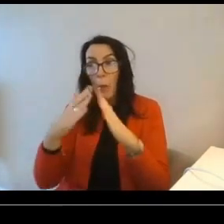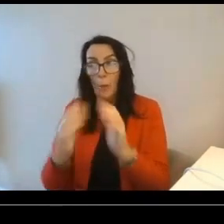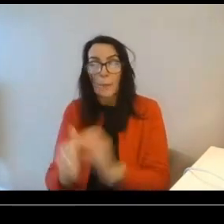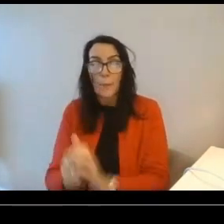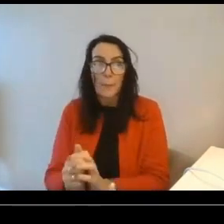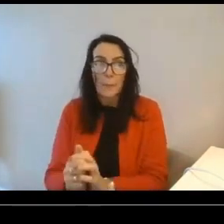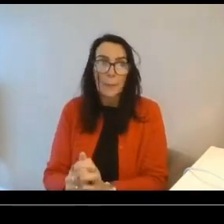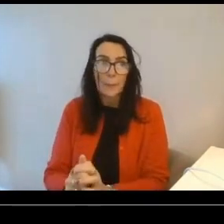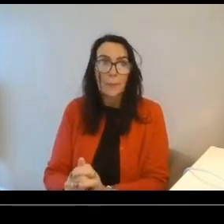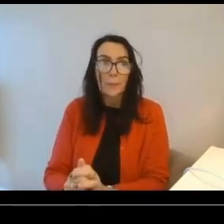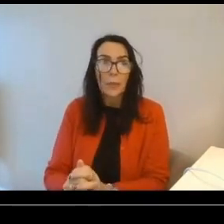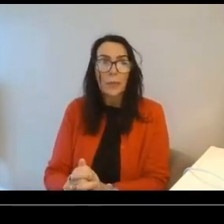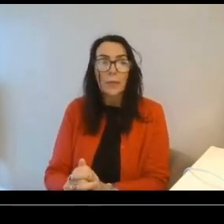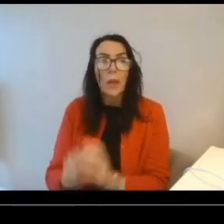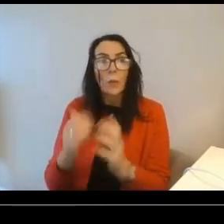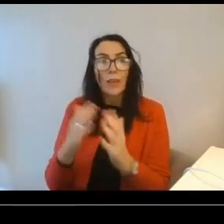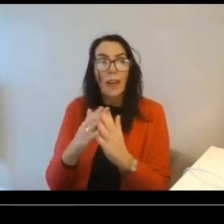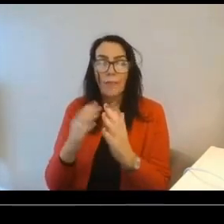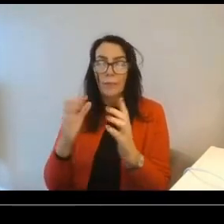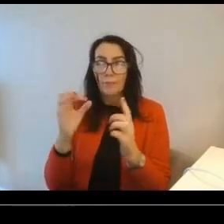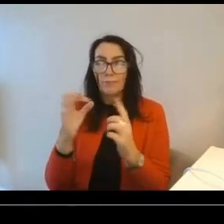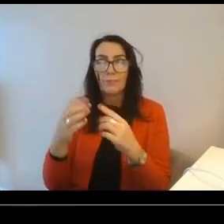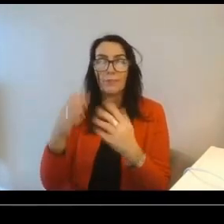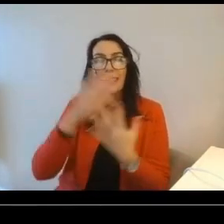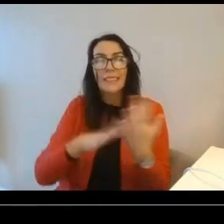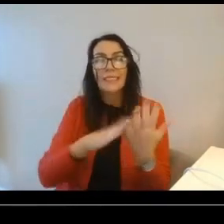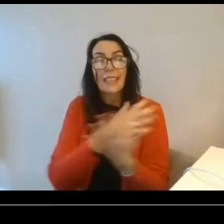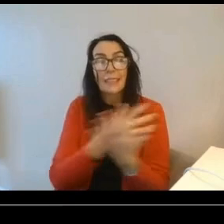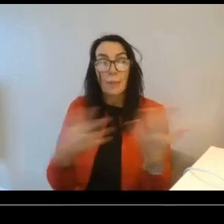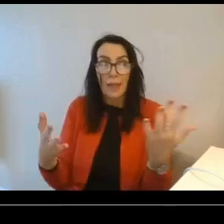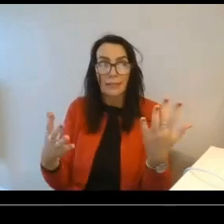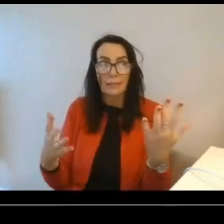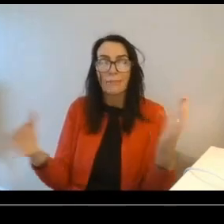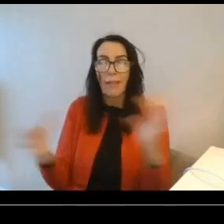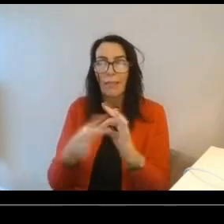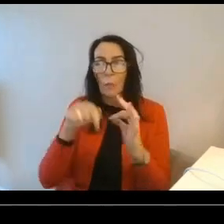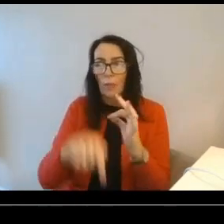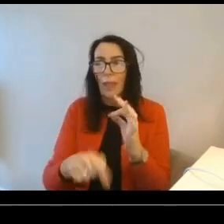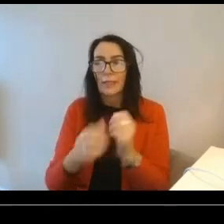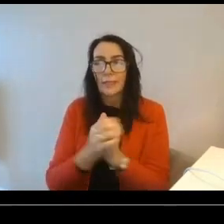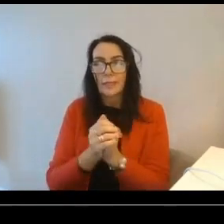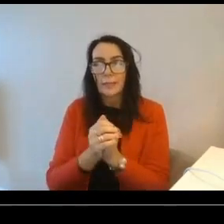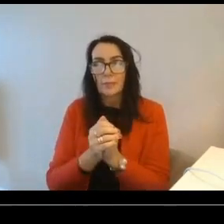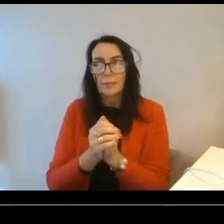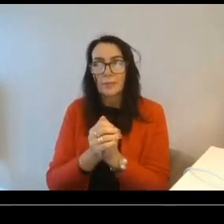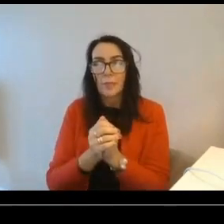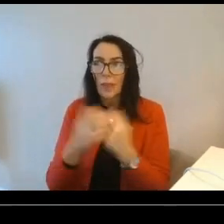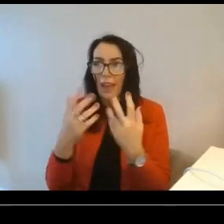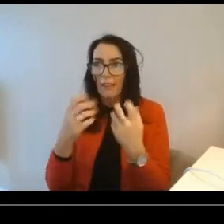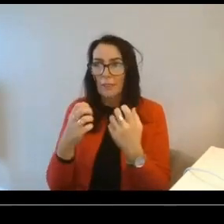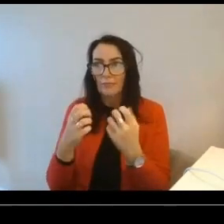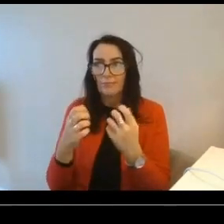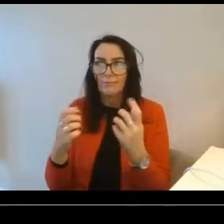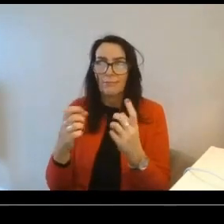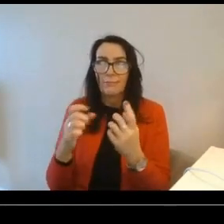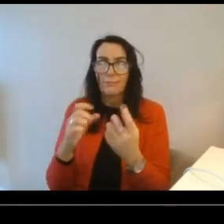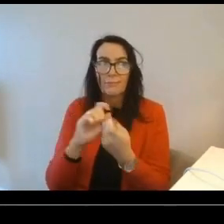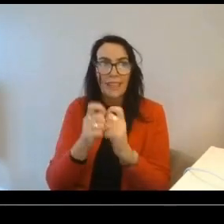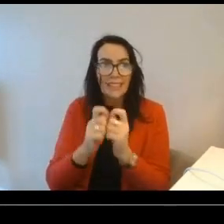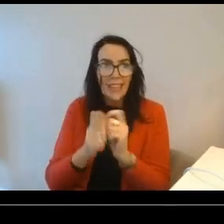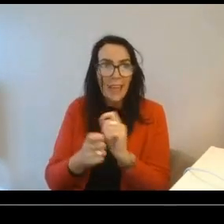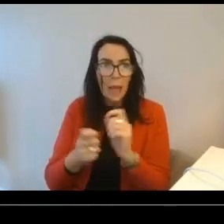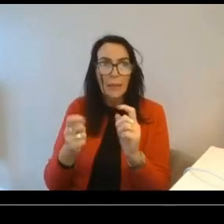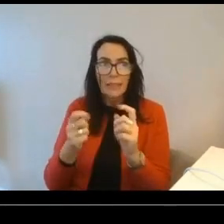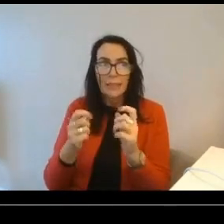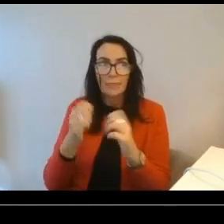by our Home Analytics Property Database and our building modeling software, Dynamic Engine. It uses information about the property and the occupants to